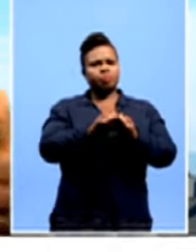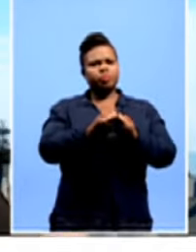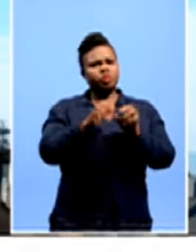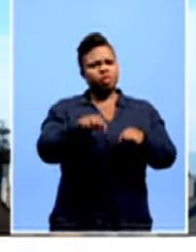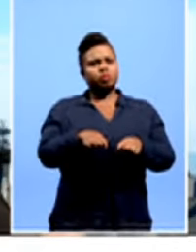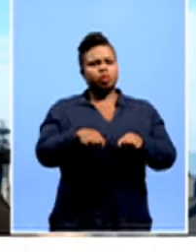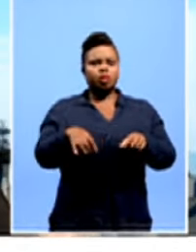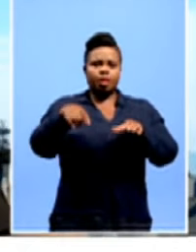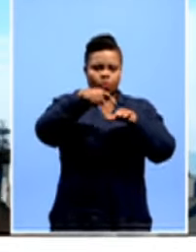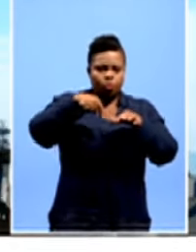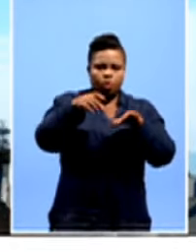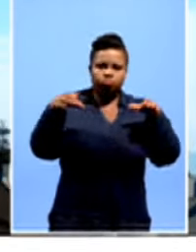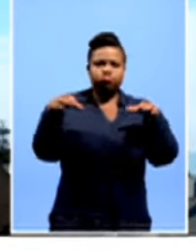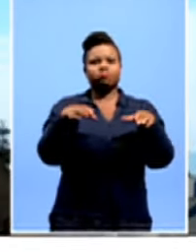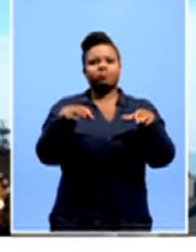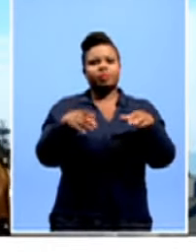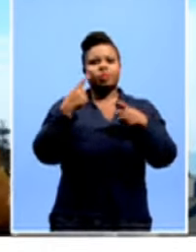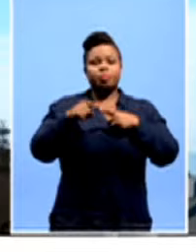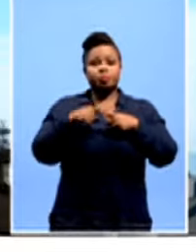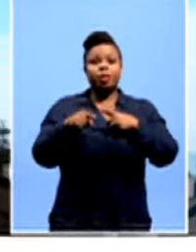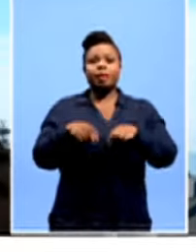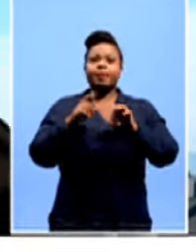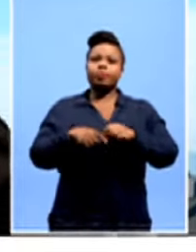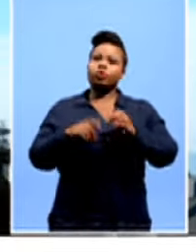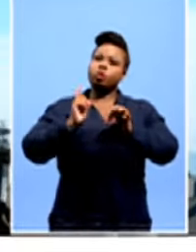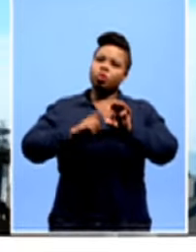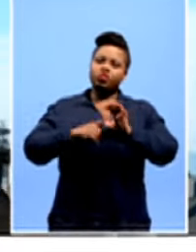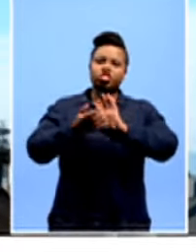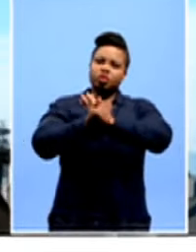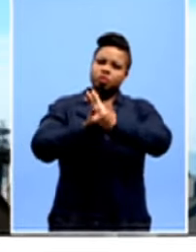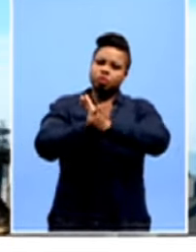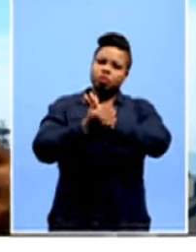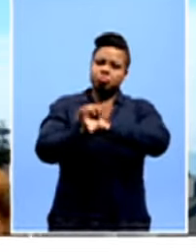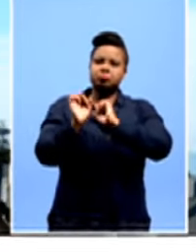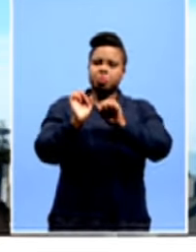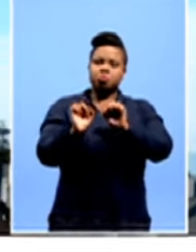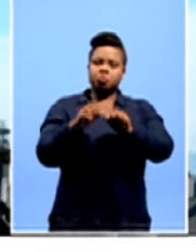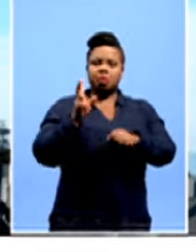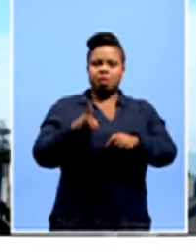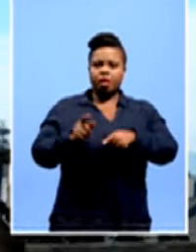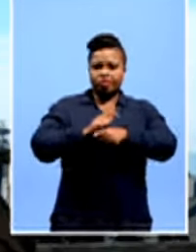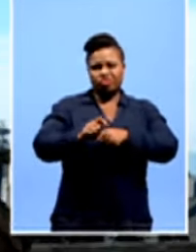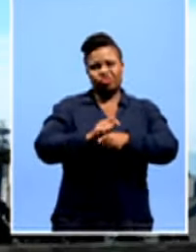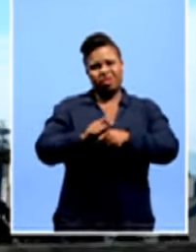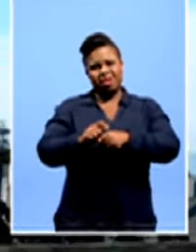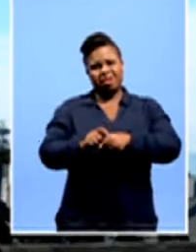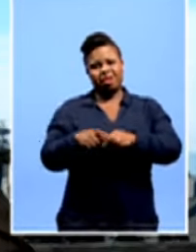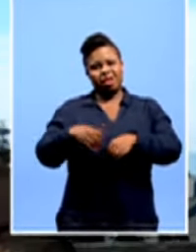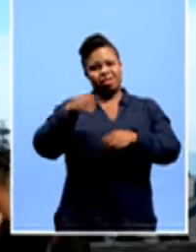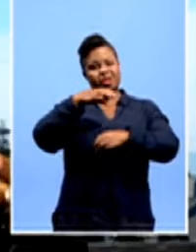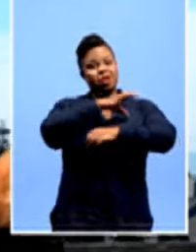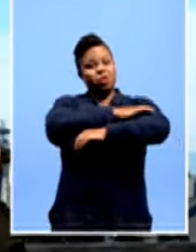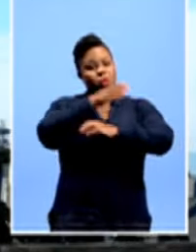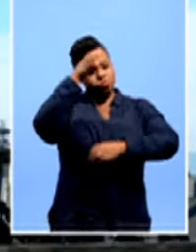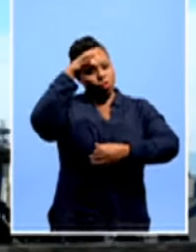part of the bigger picture and you play unmarried. You get the skills and also the training and the coaching